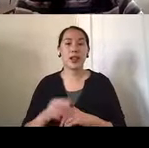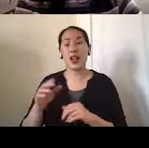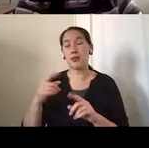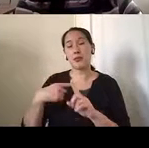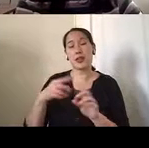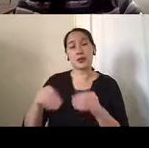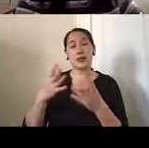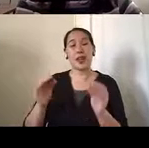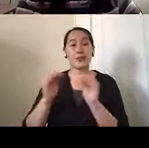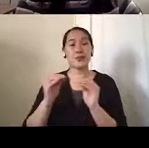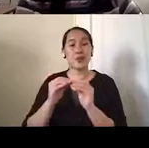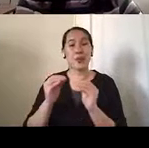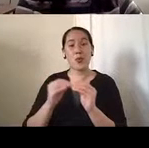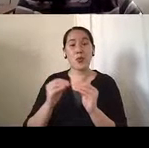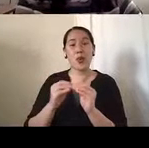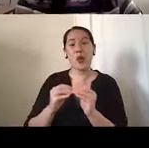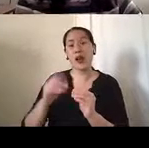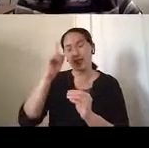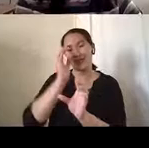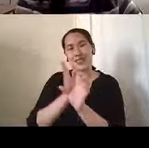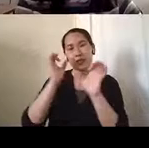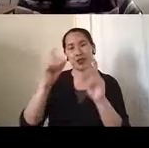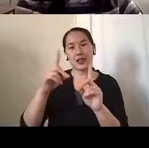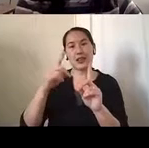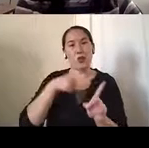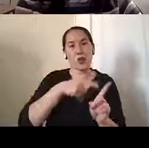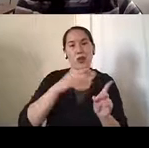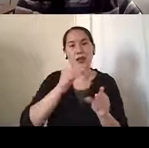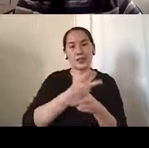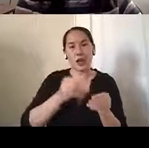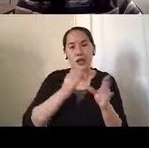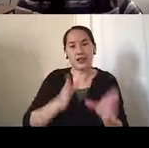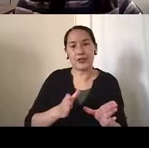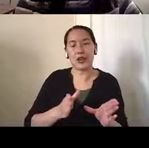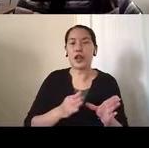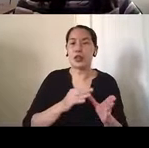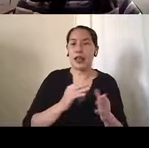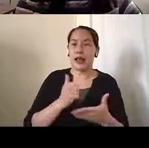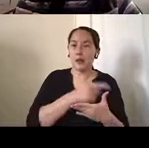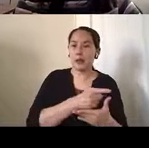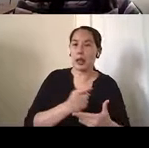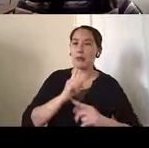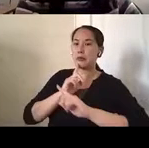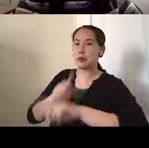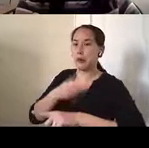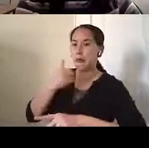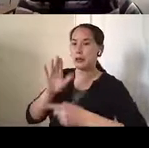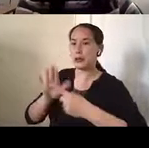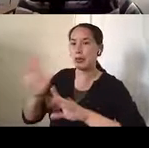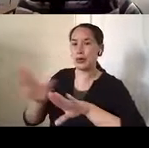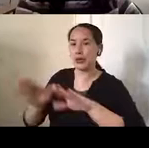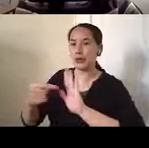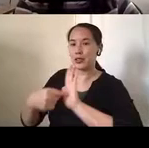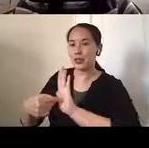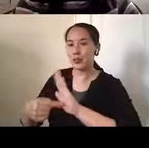more psychoeducation and support for the caregiver, um, as they're learning on how to respond to behavioral symptoms and, and again, kind of